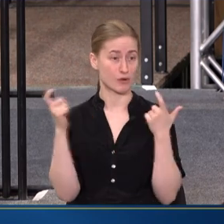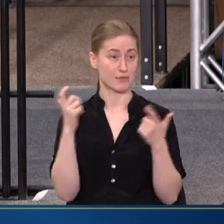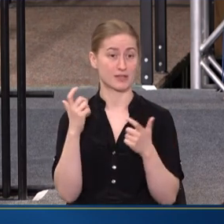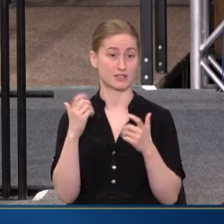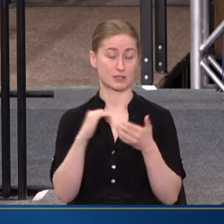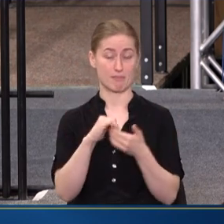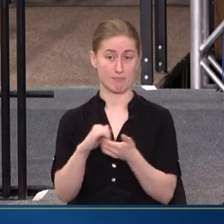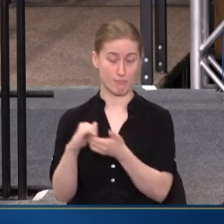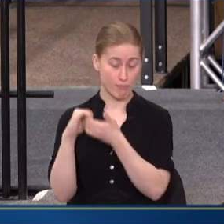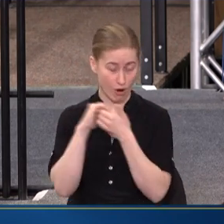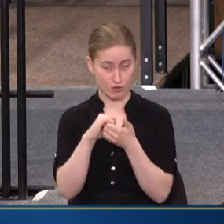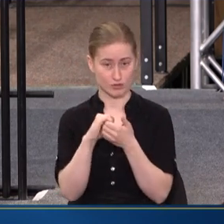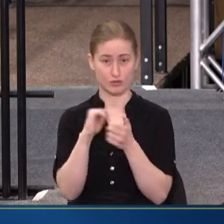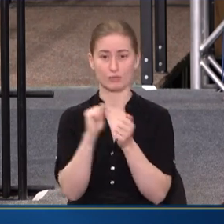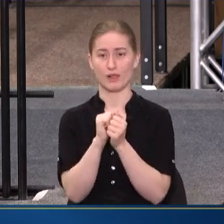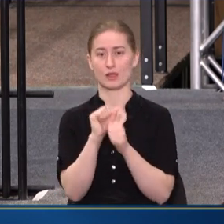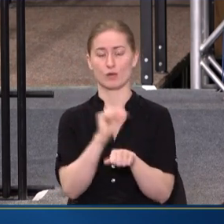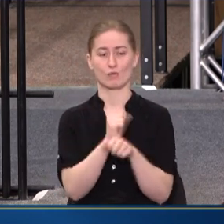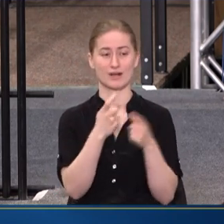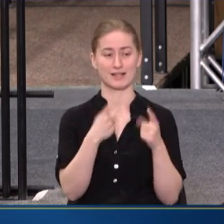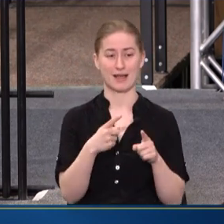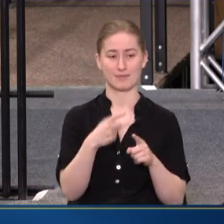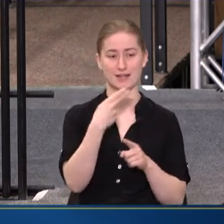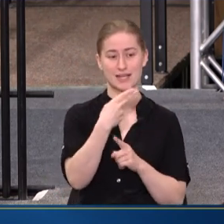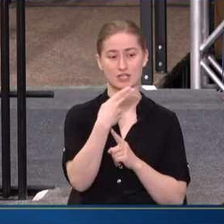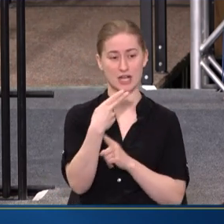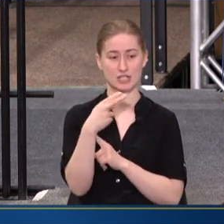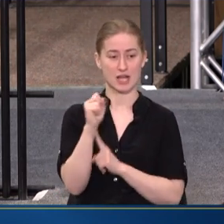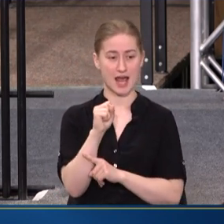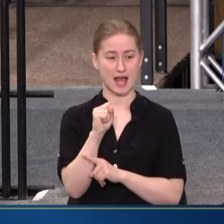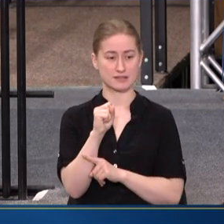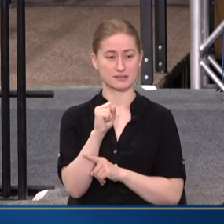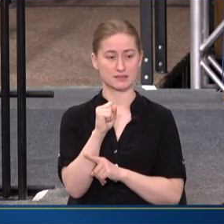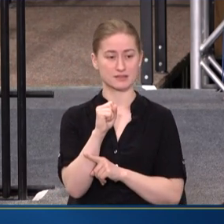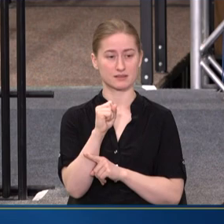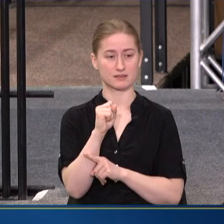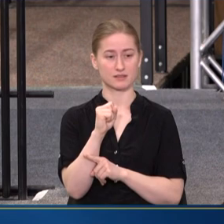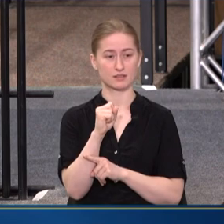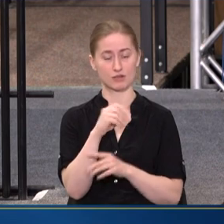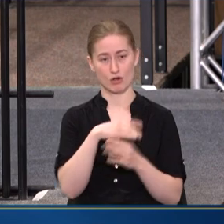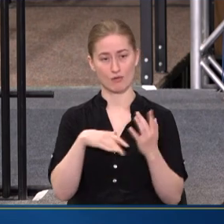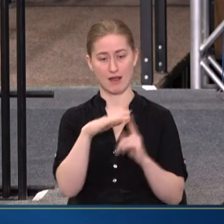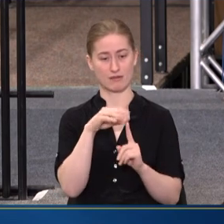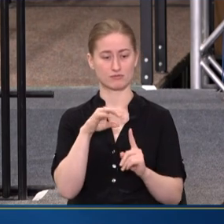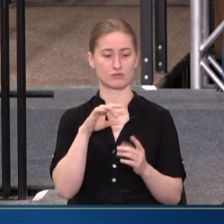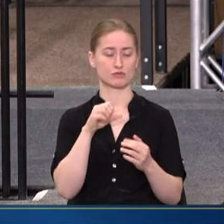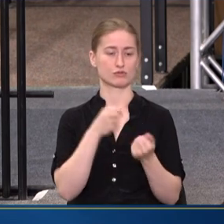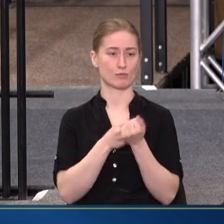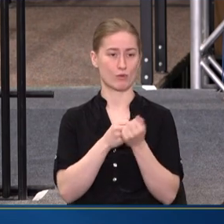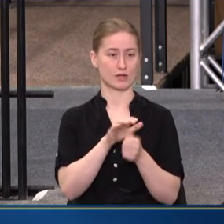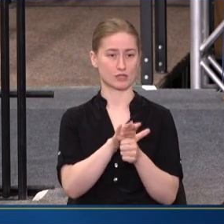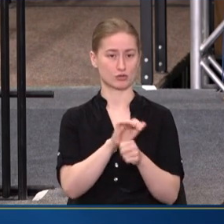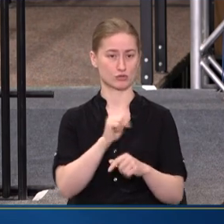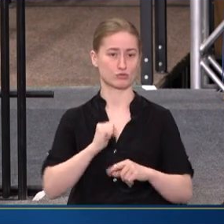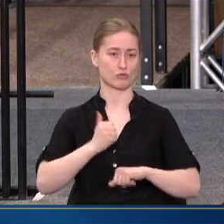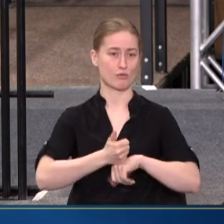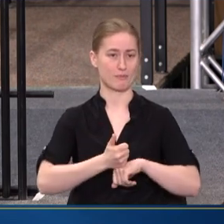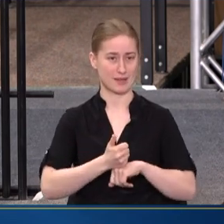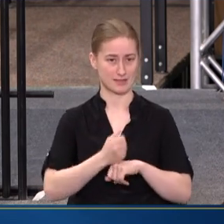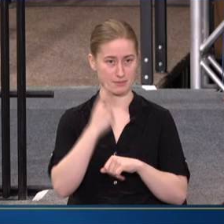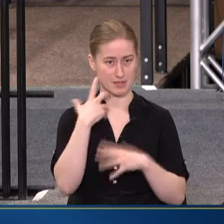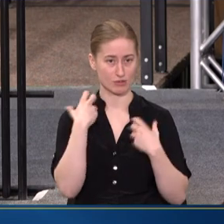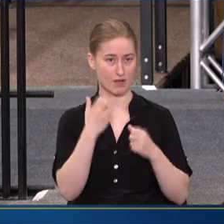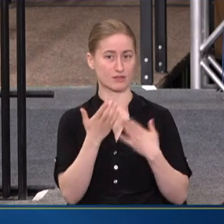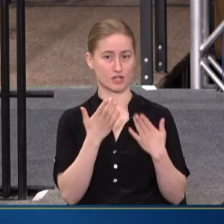PARTNER TO THE WORK THAT IS HAPPENING AT HHS AROUND SUPPORTING SCHOOL-BASED MENTAL HEALTH SERVICES. YOUNG PEOPLE